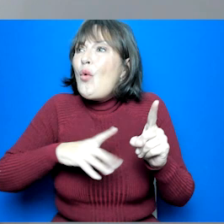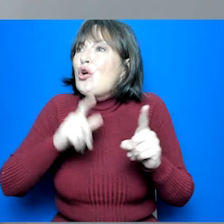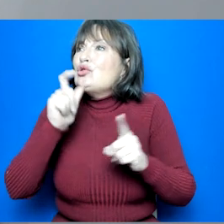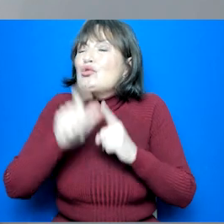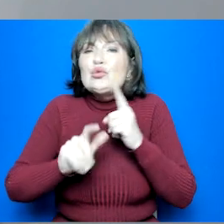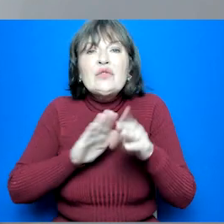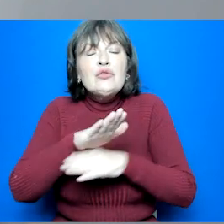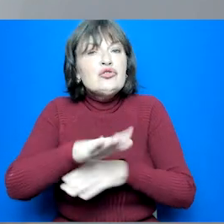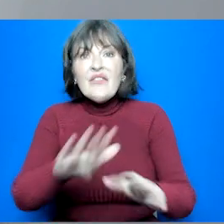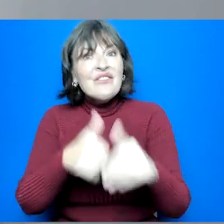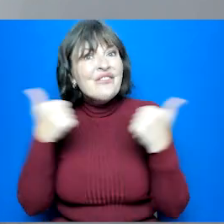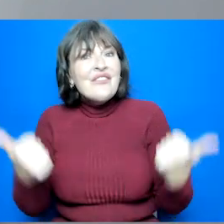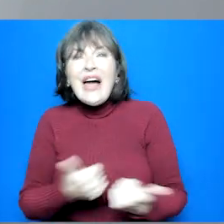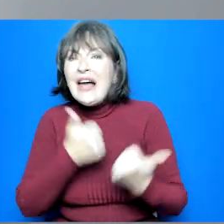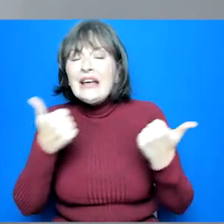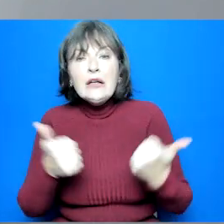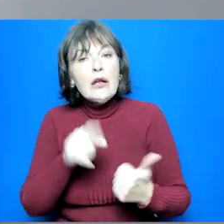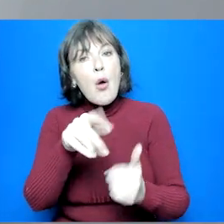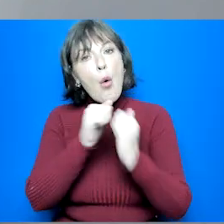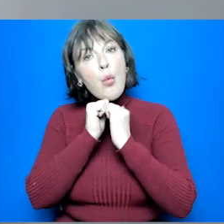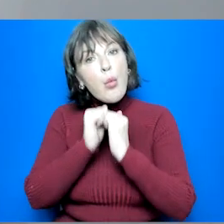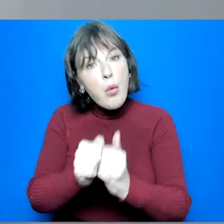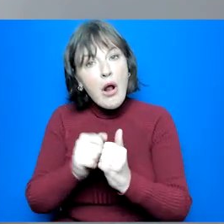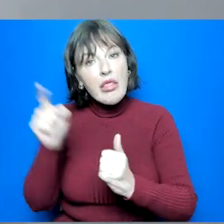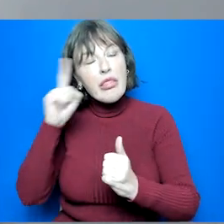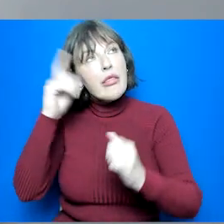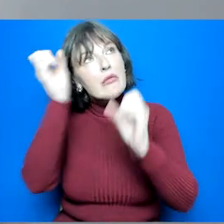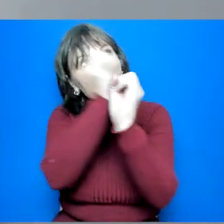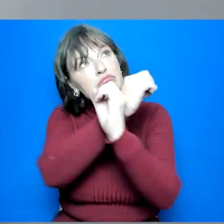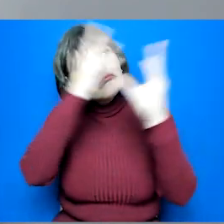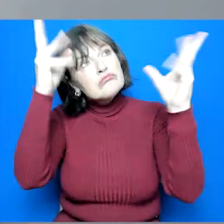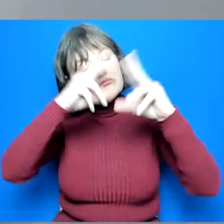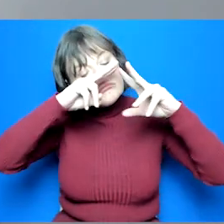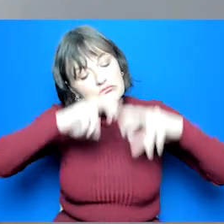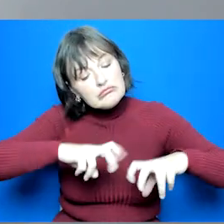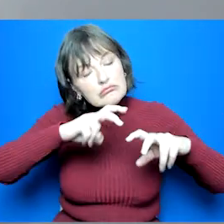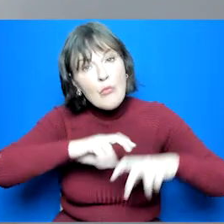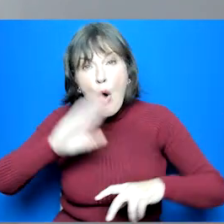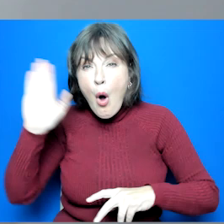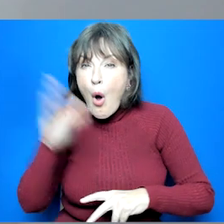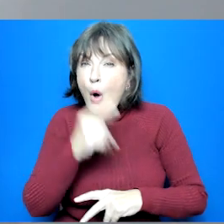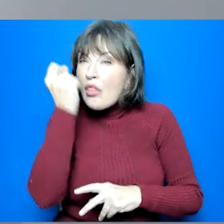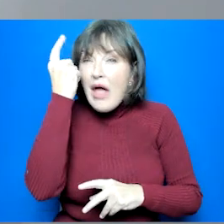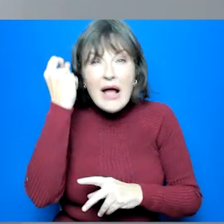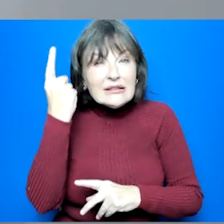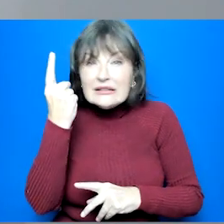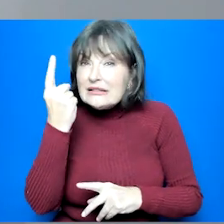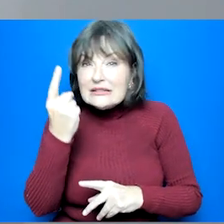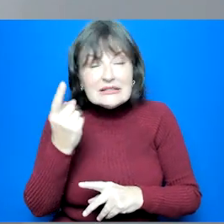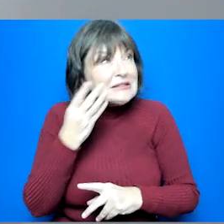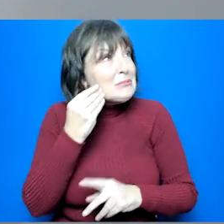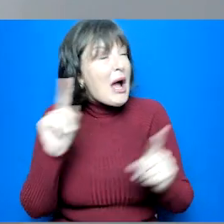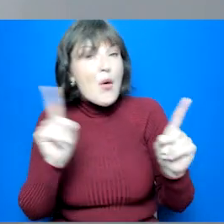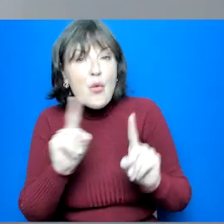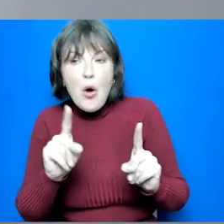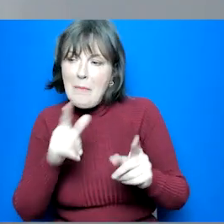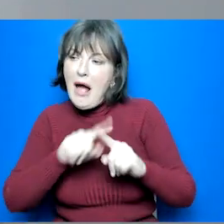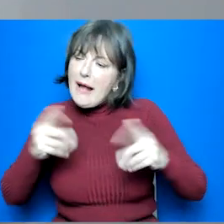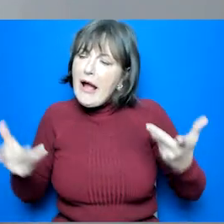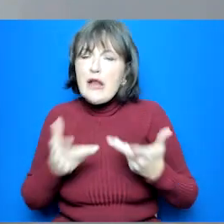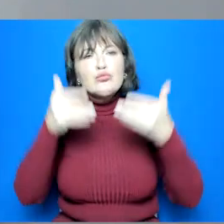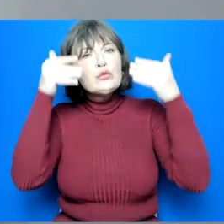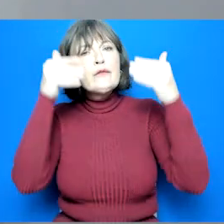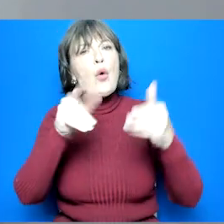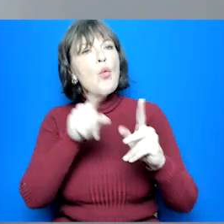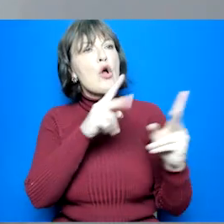we would encourage them to explore all of their ideas at this stage and it's a good idea to focus on things that they enjoy subjects that they're good at